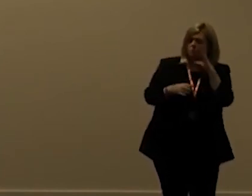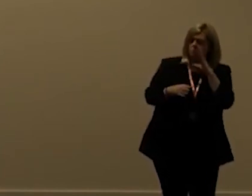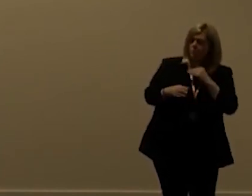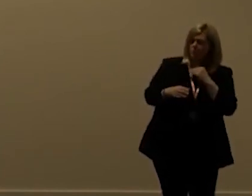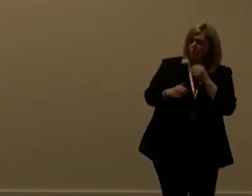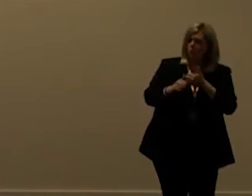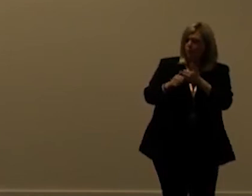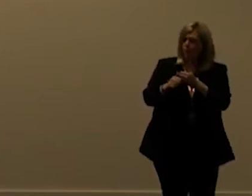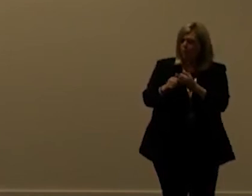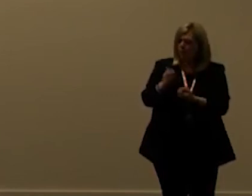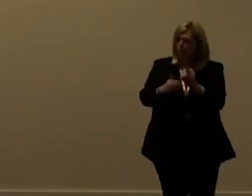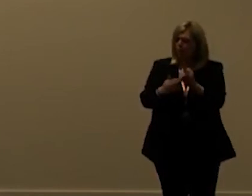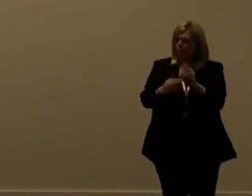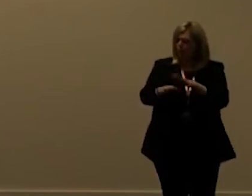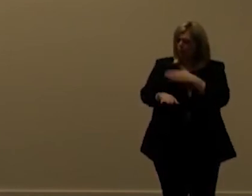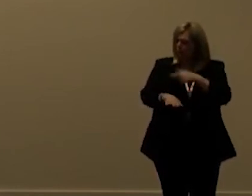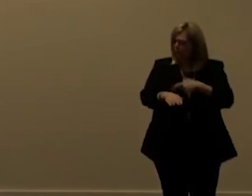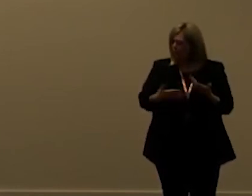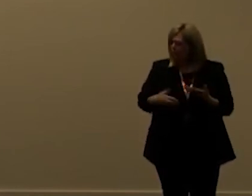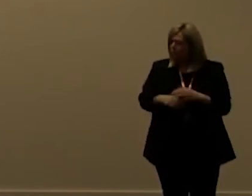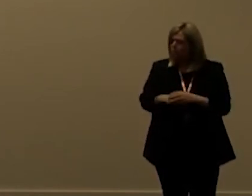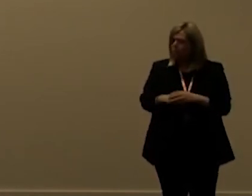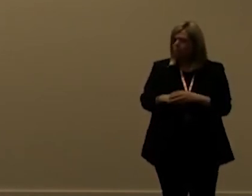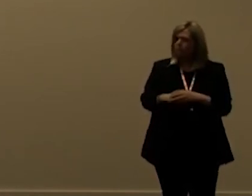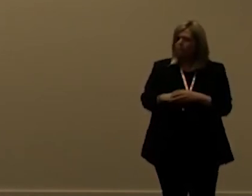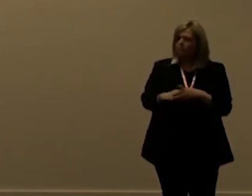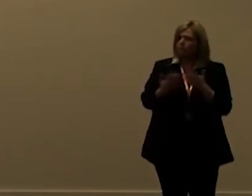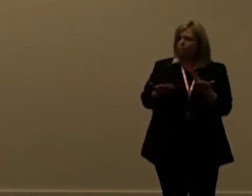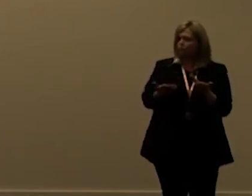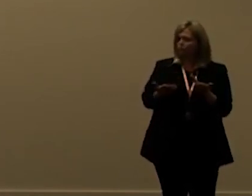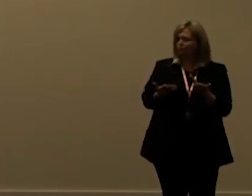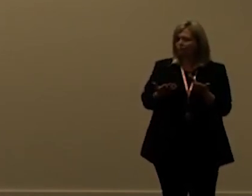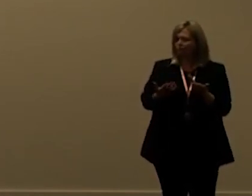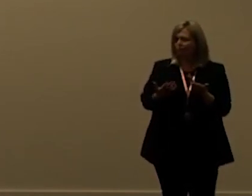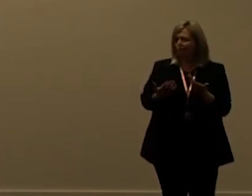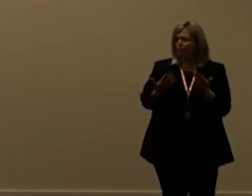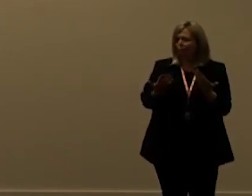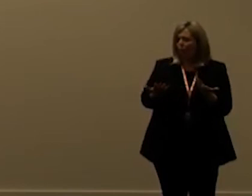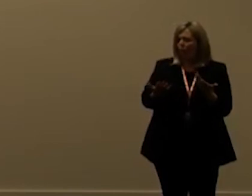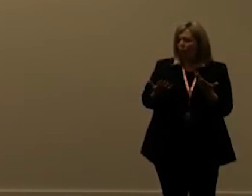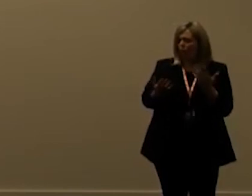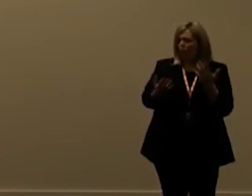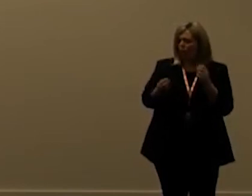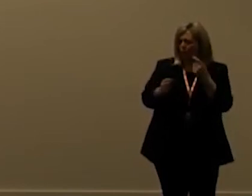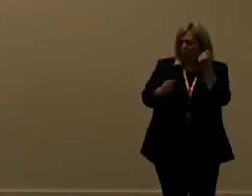yeah thanks